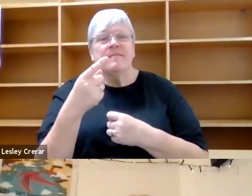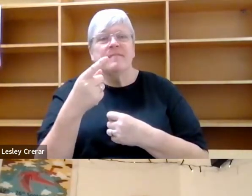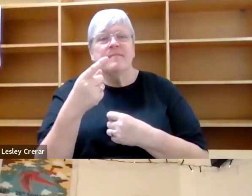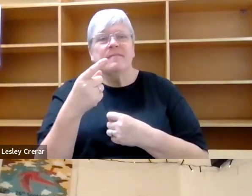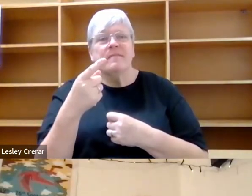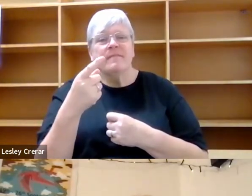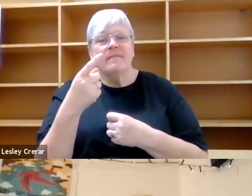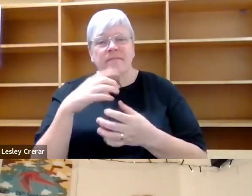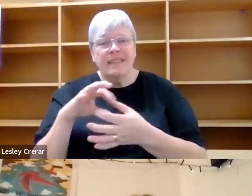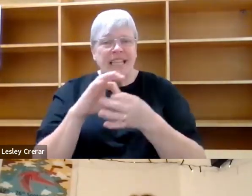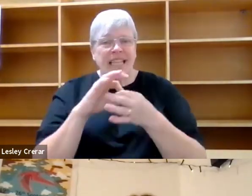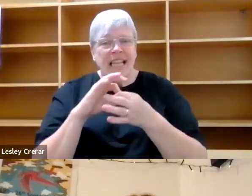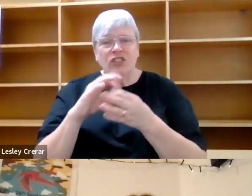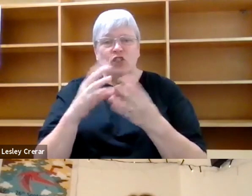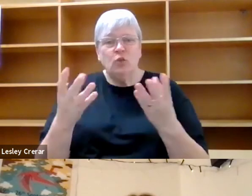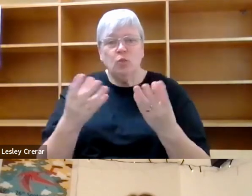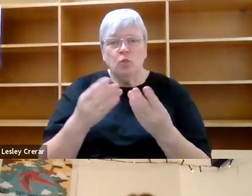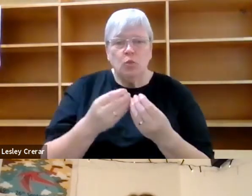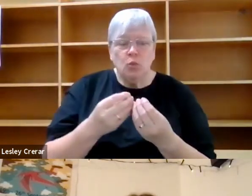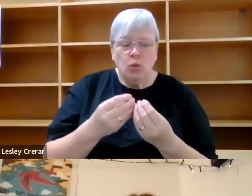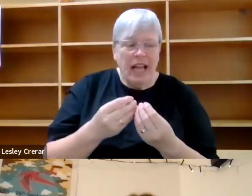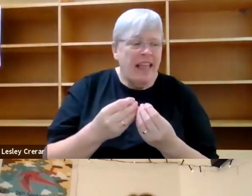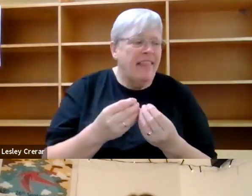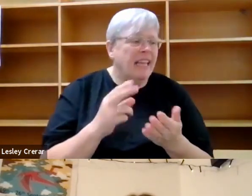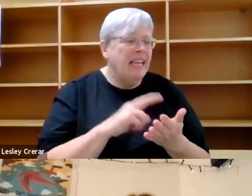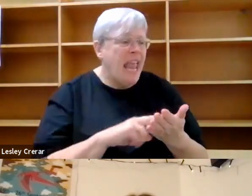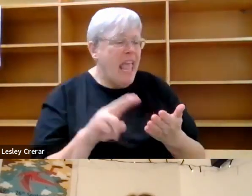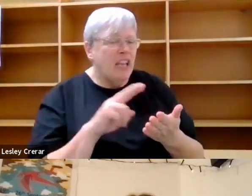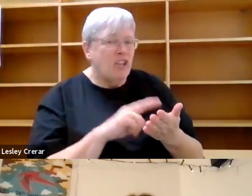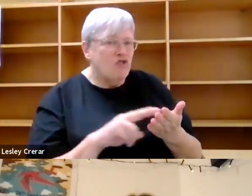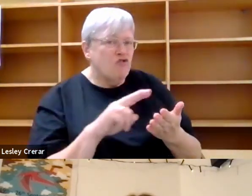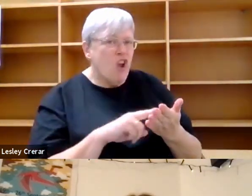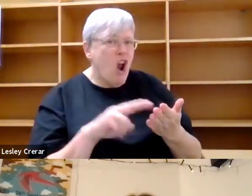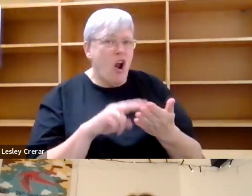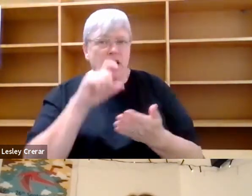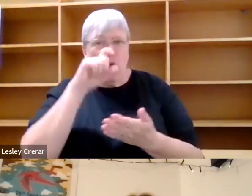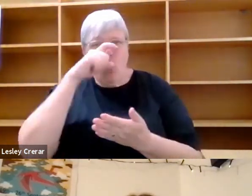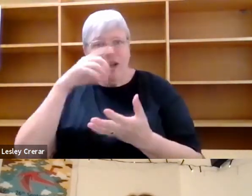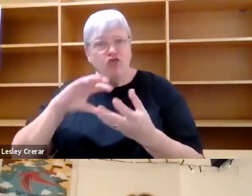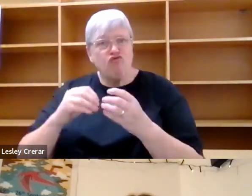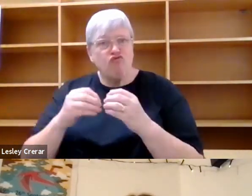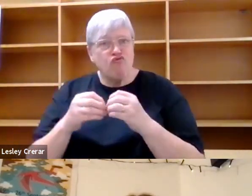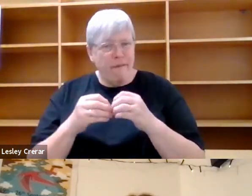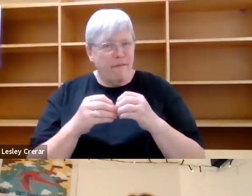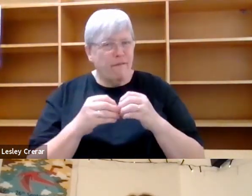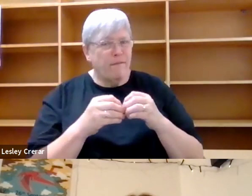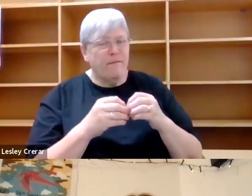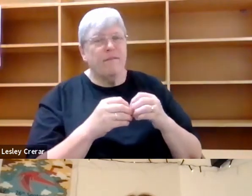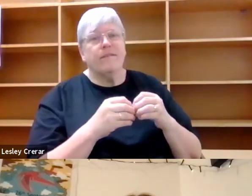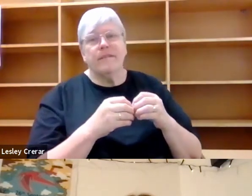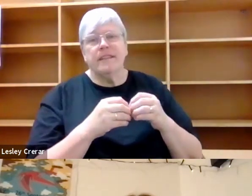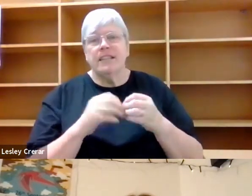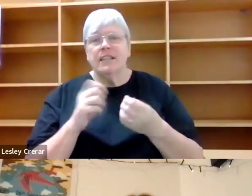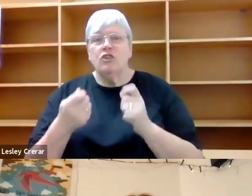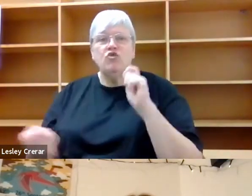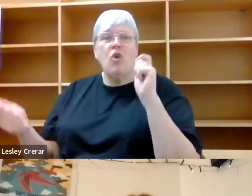with nature and sort of the practice of witchcraft as this prep, like this practice of, of, I guess, transforming the world and transforming